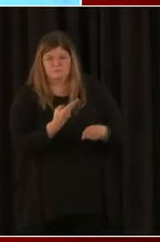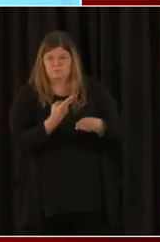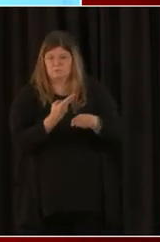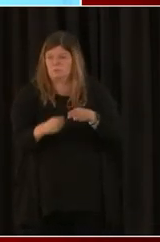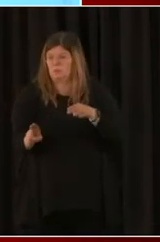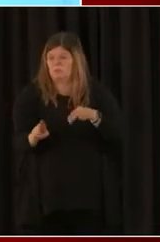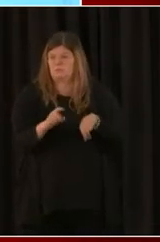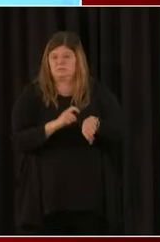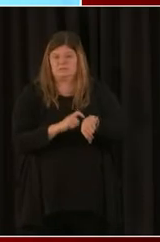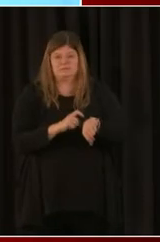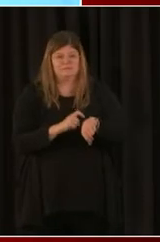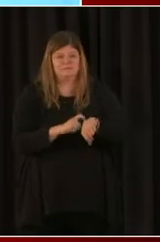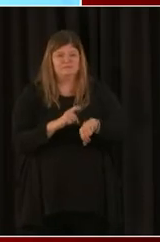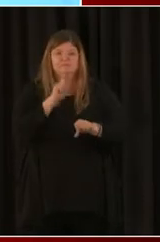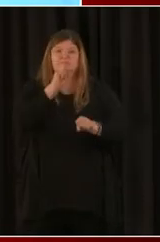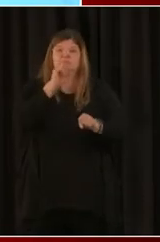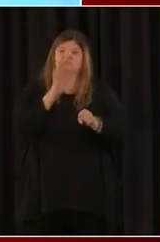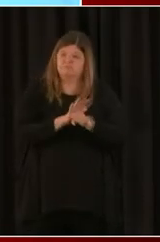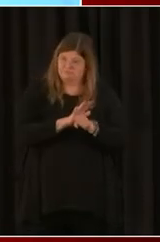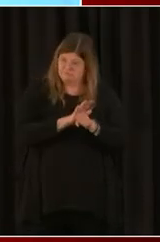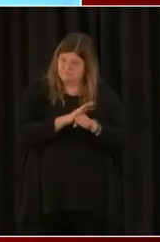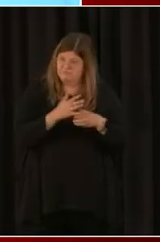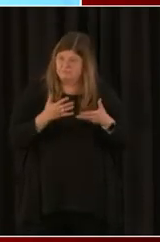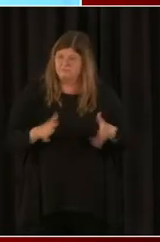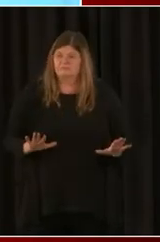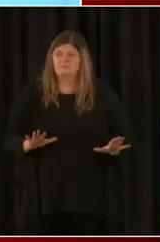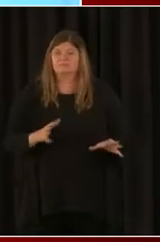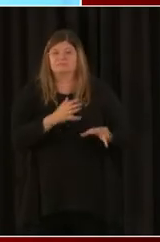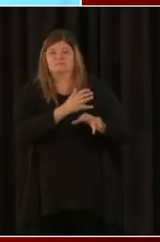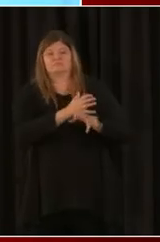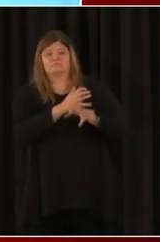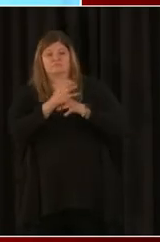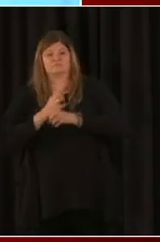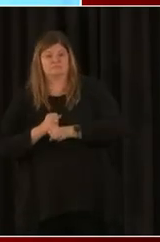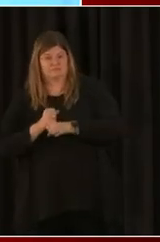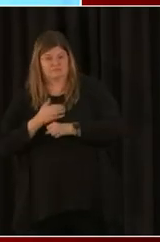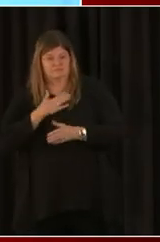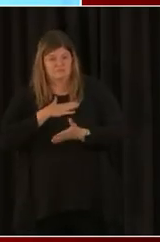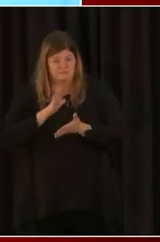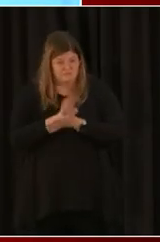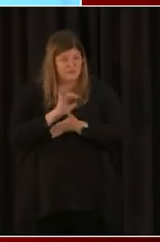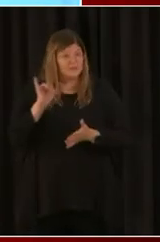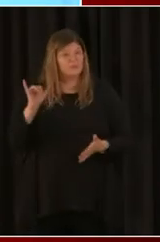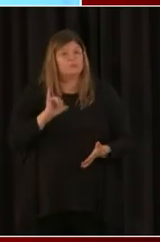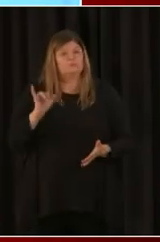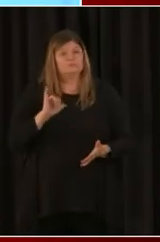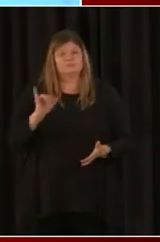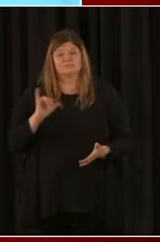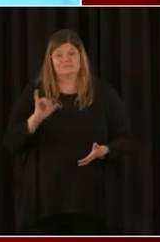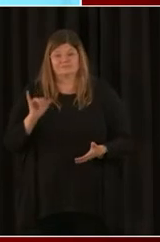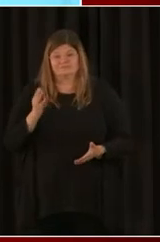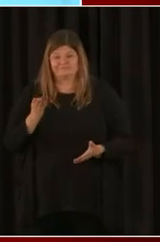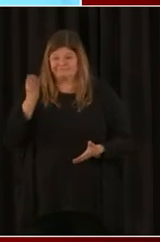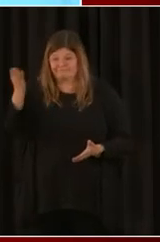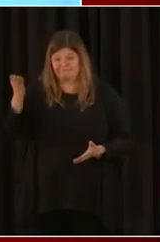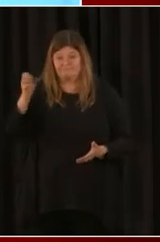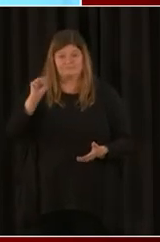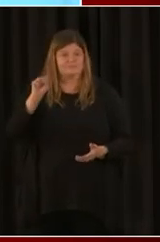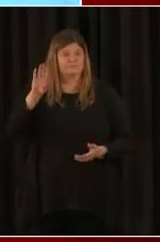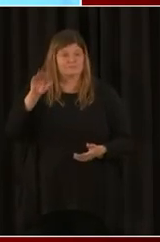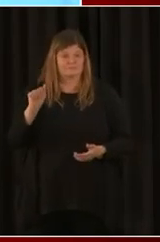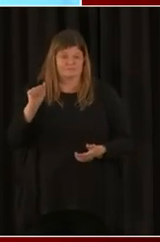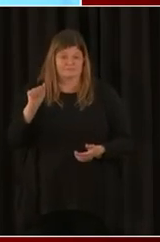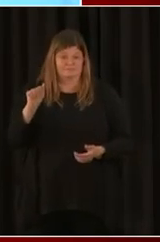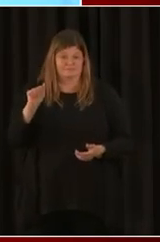amount of time, I was able to get confirmation that not only did they receive my paperwork, but they also, you know, submitted it to the SBA to